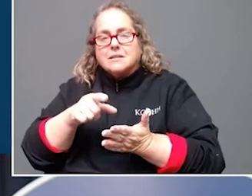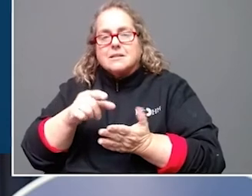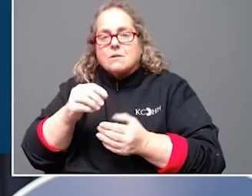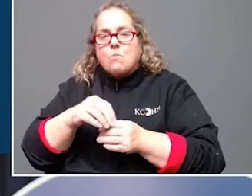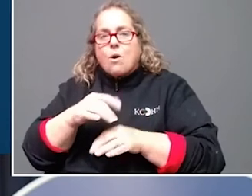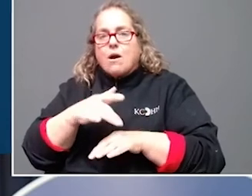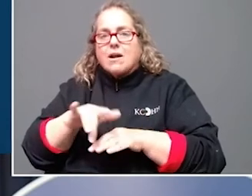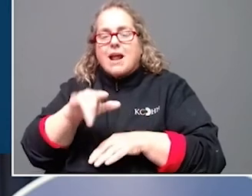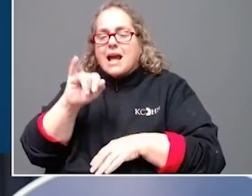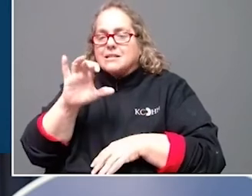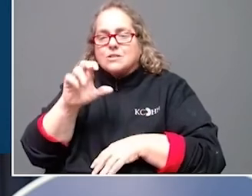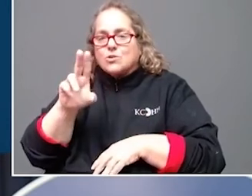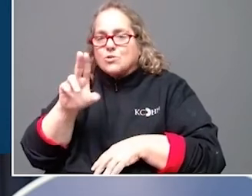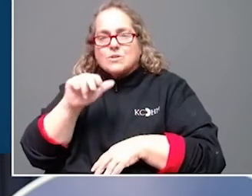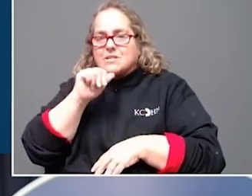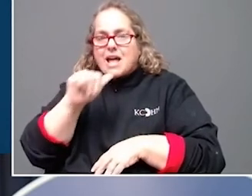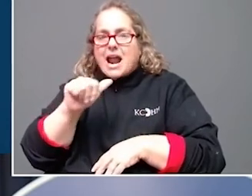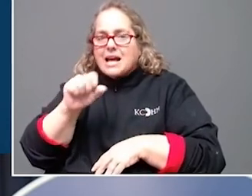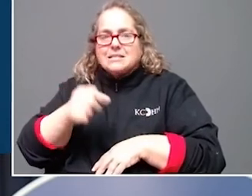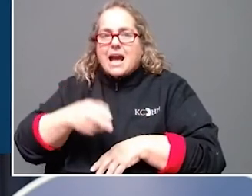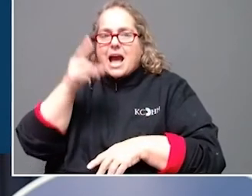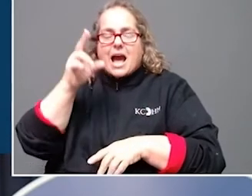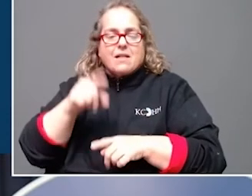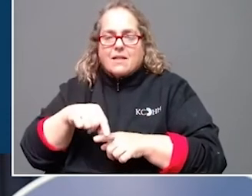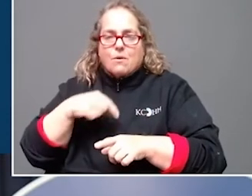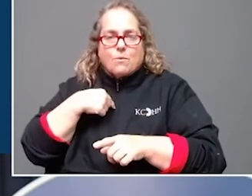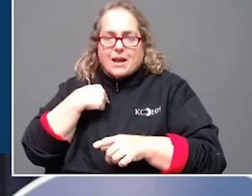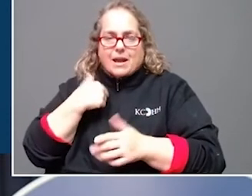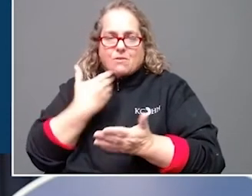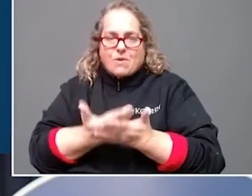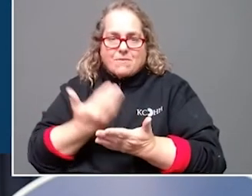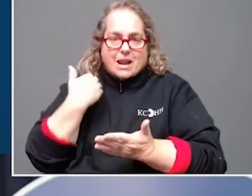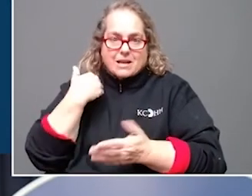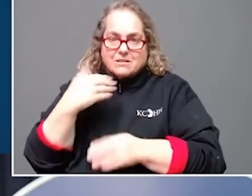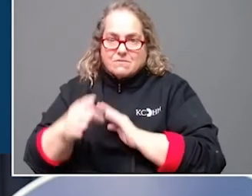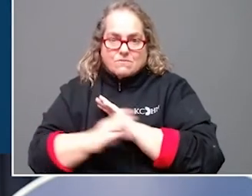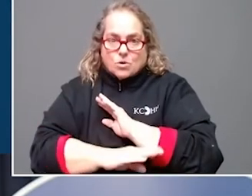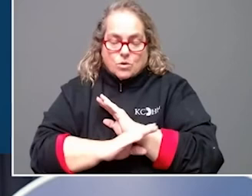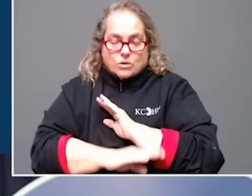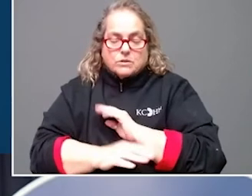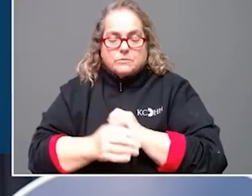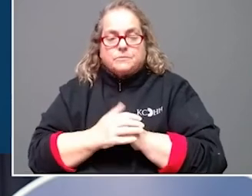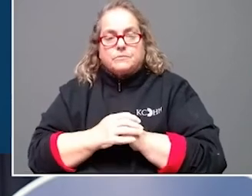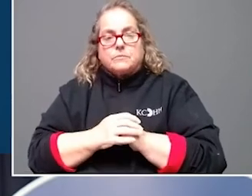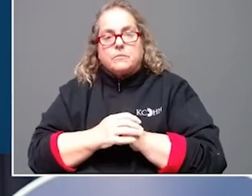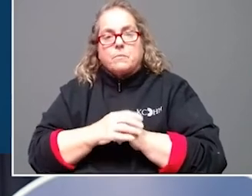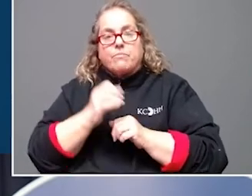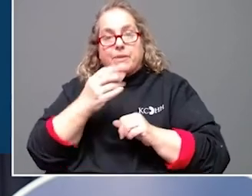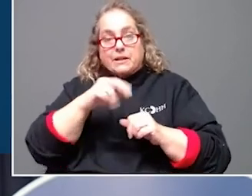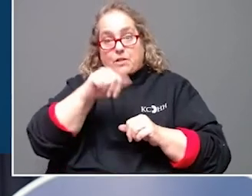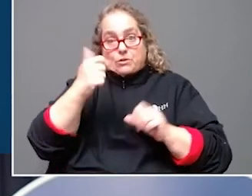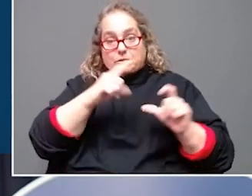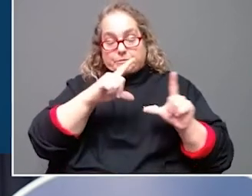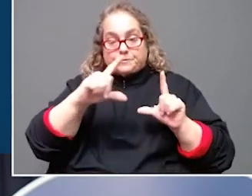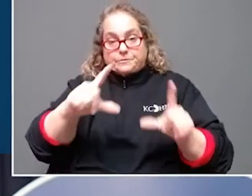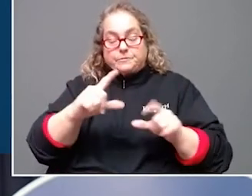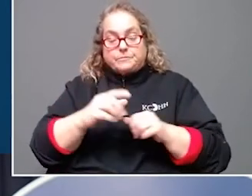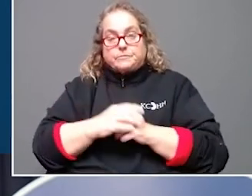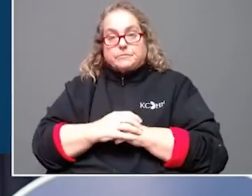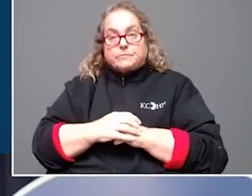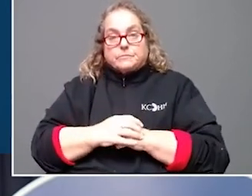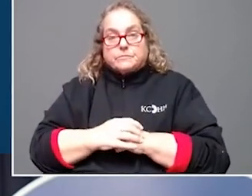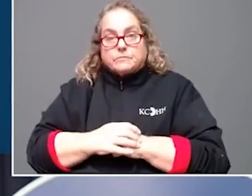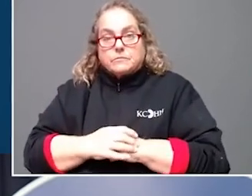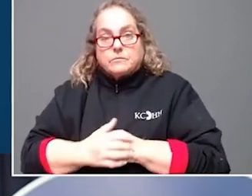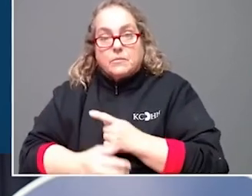Public Health Commissioner Dr. Stephen Stack gave the COVID update from the Capitol. Dr. Stack pointed to some encouraging trends that